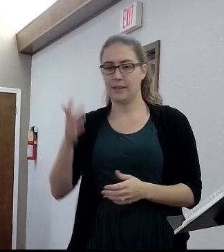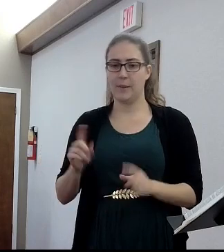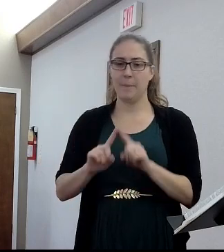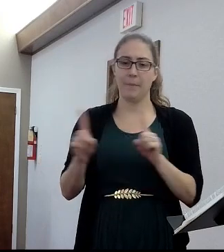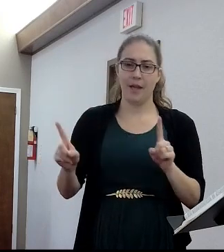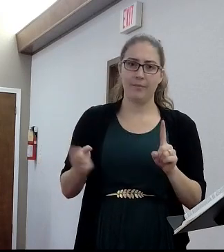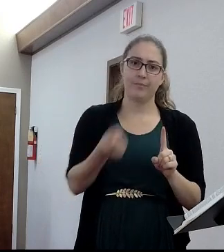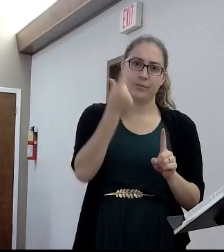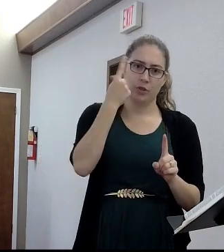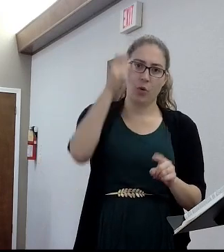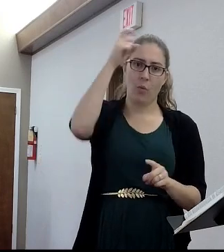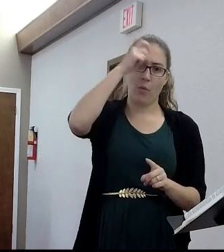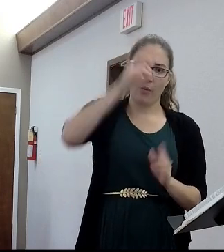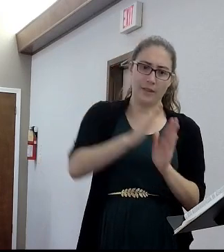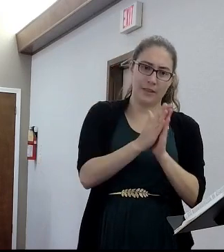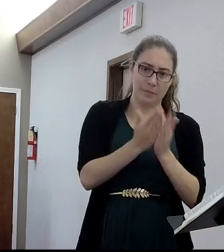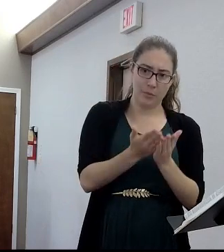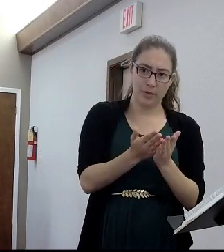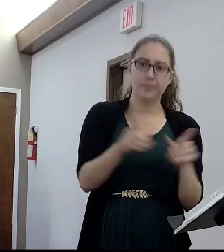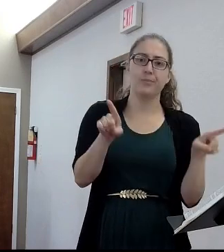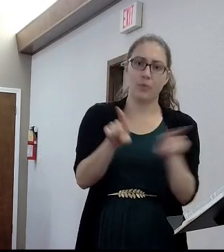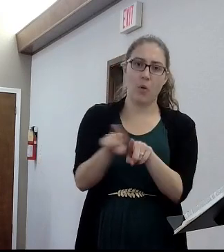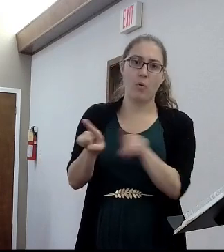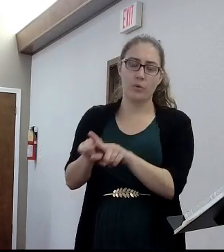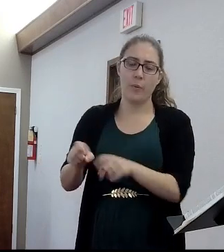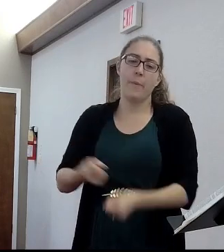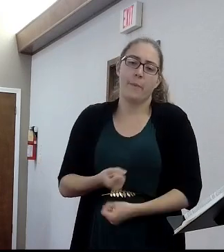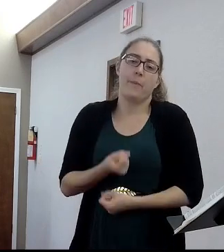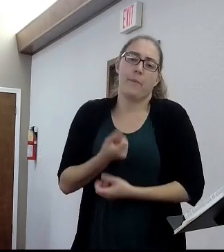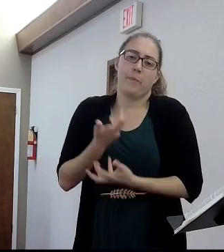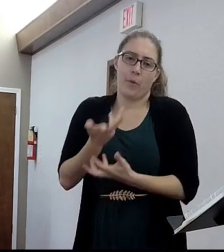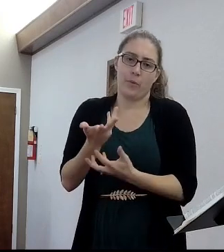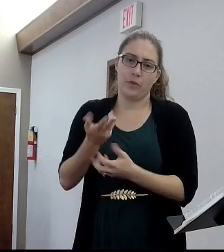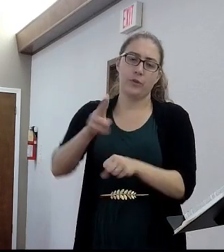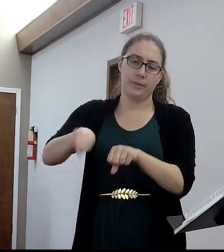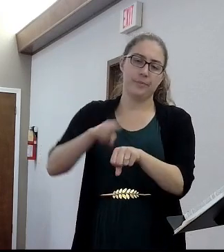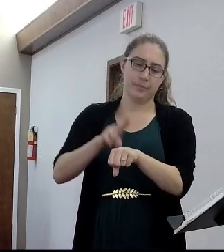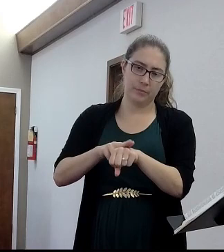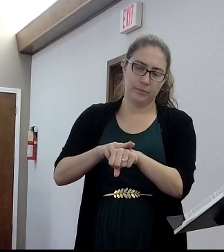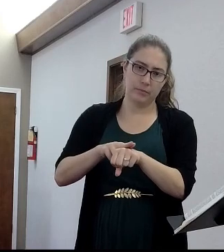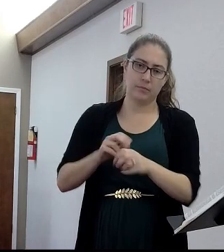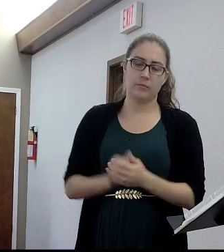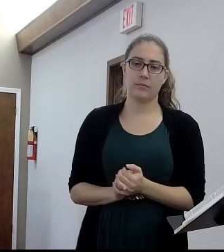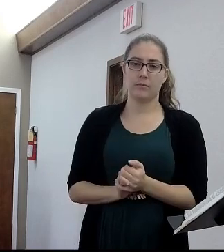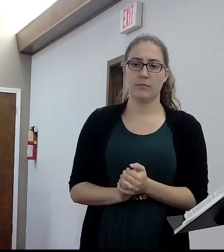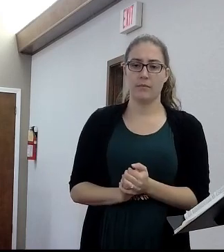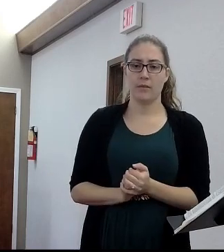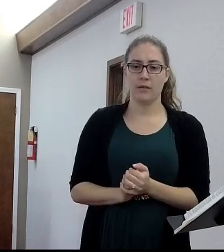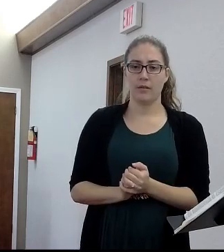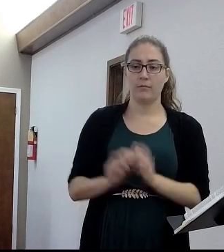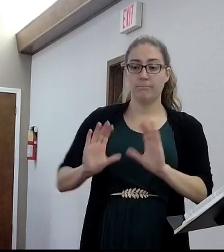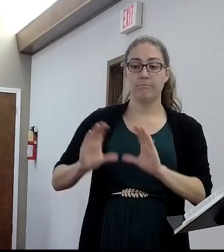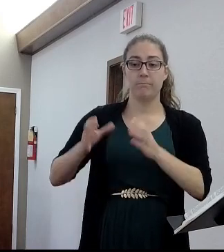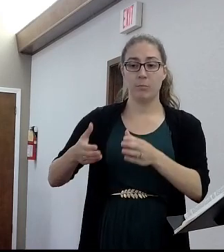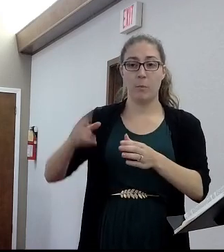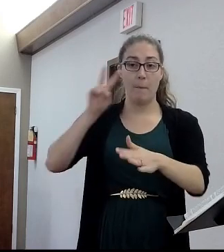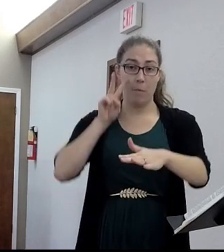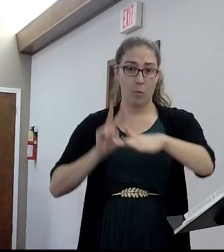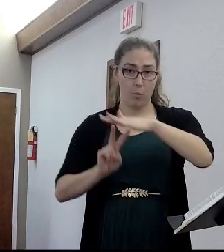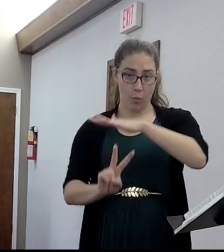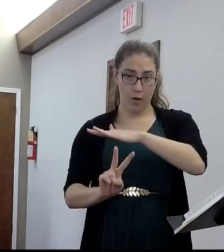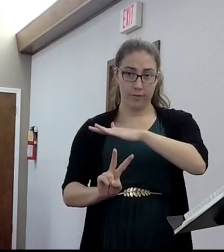poetic. And so, you can't really do that. They're poetry books. And then, it goes into the prophets, which are a completely different genre of